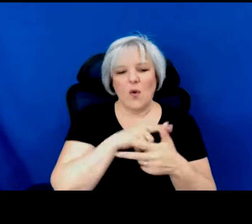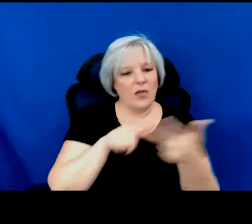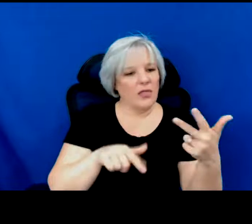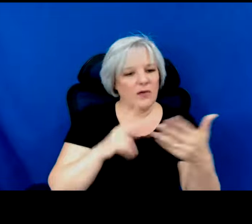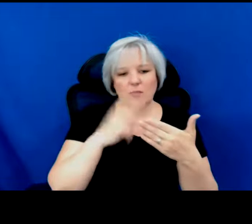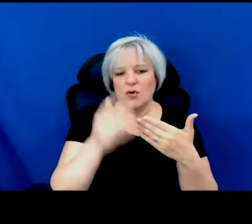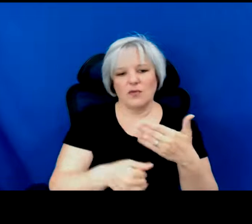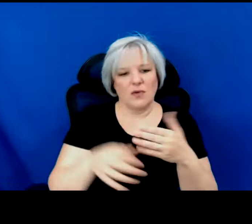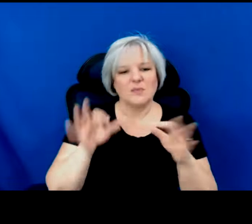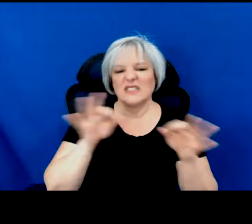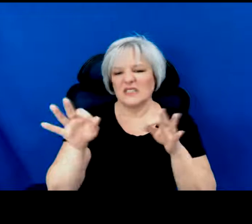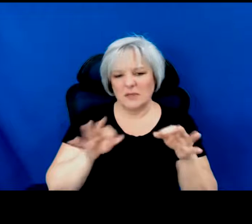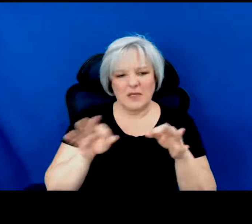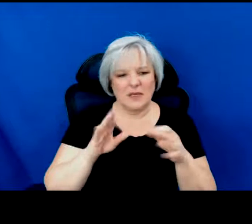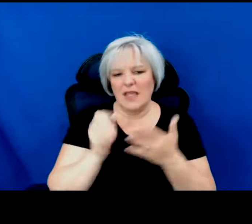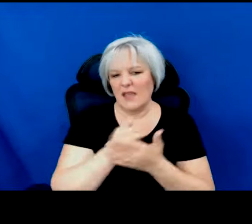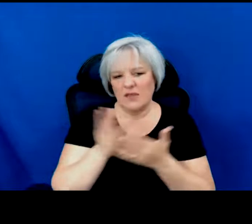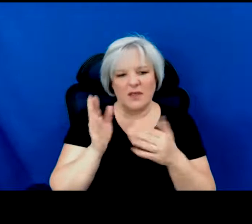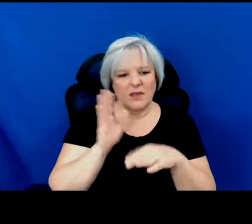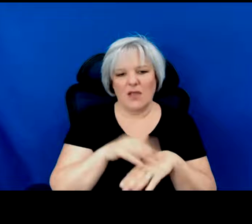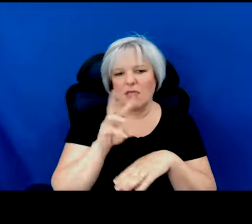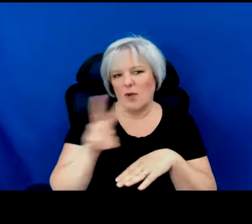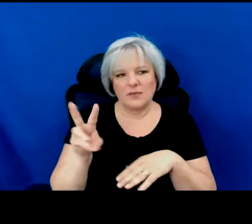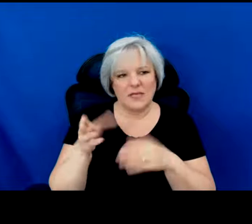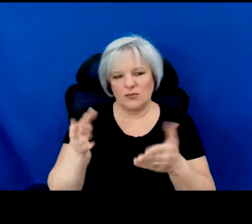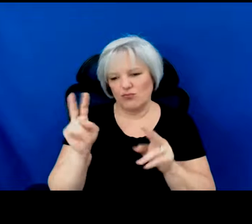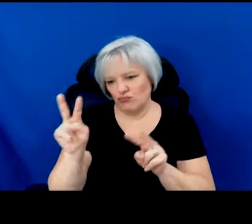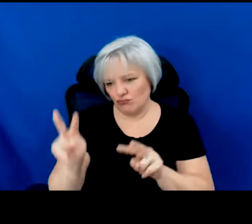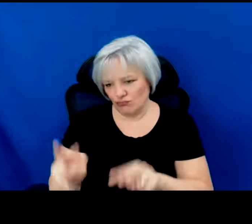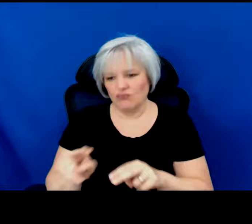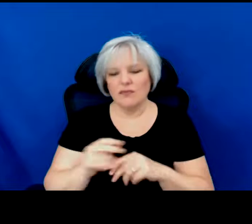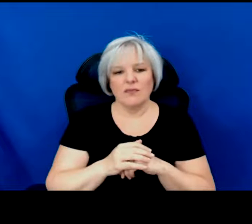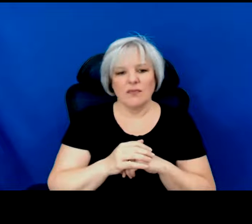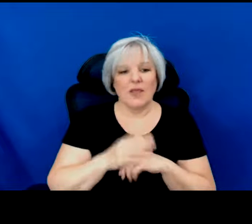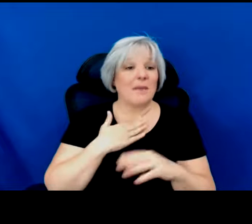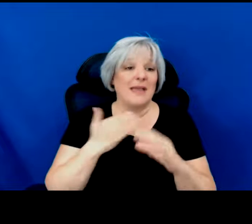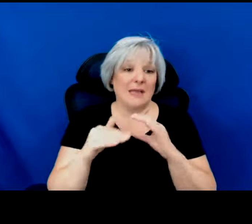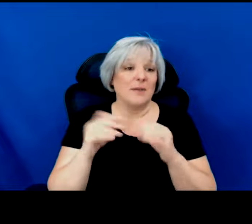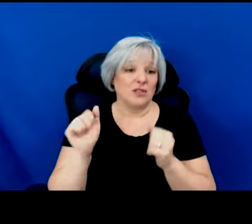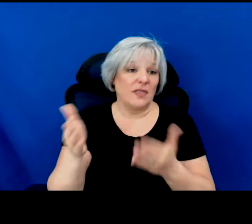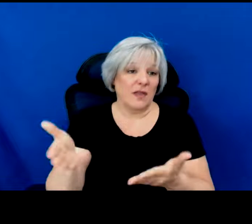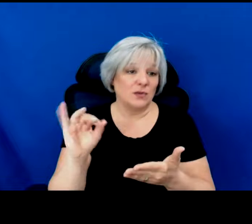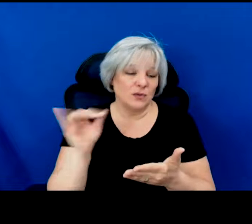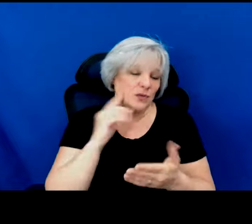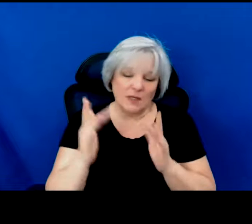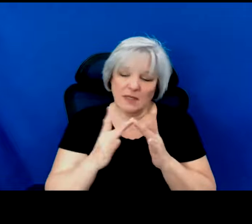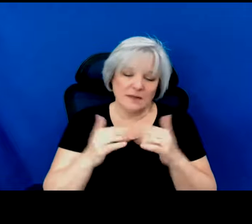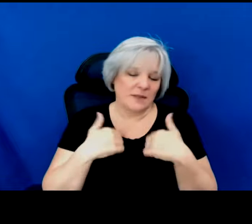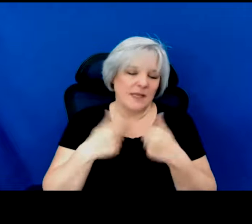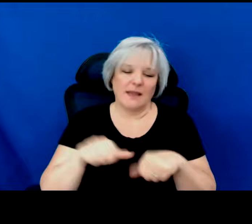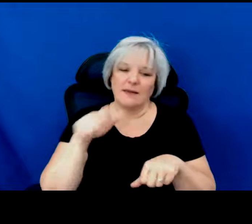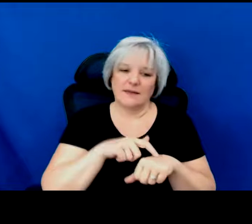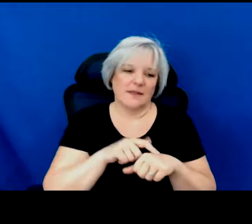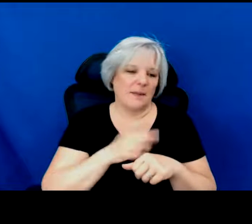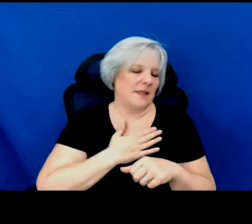described, and the guidelines are all on the website there. And, and my email should be there too. So please feel free to reach